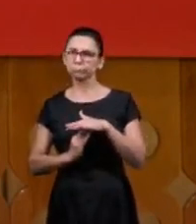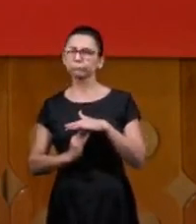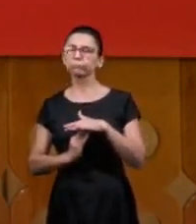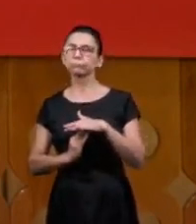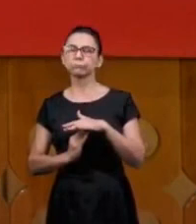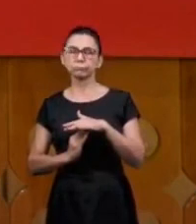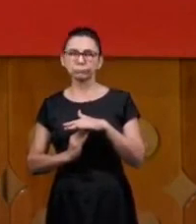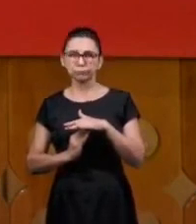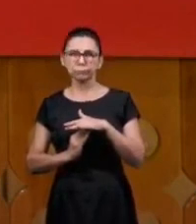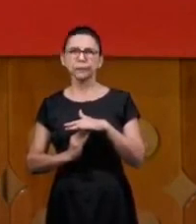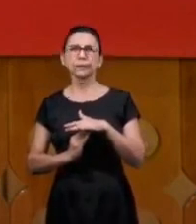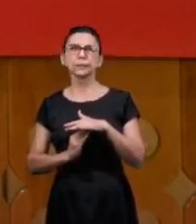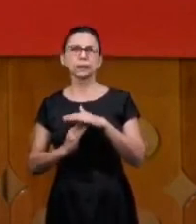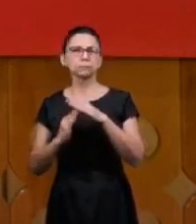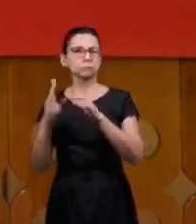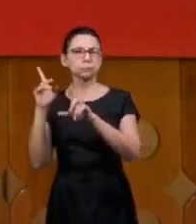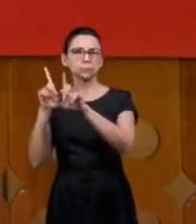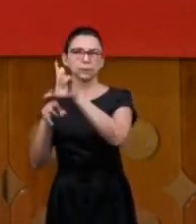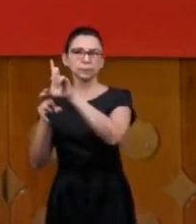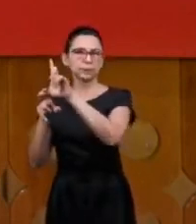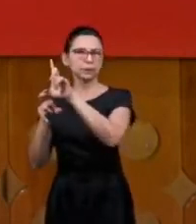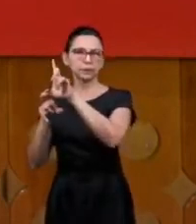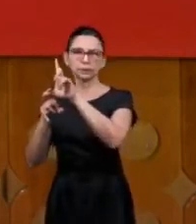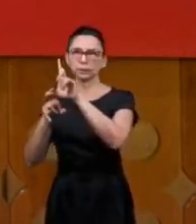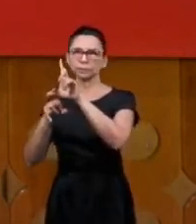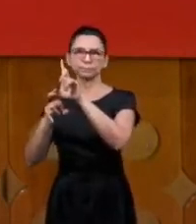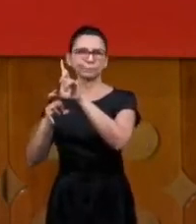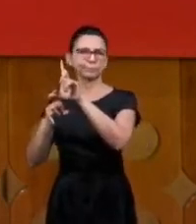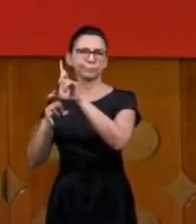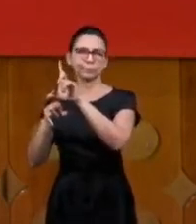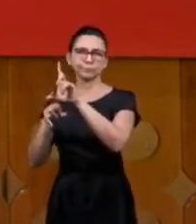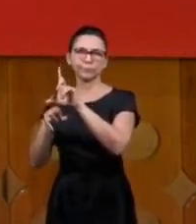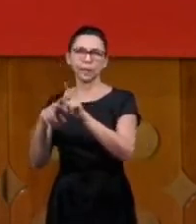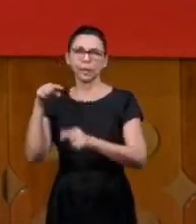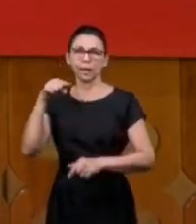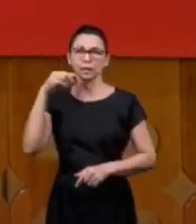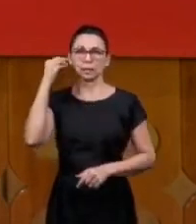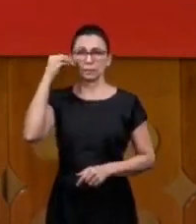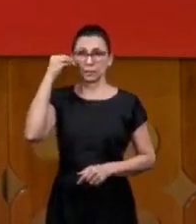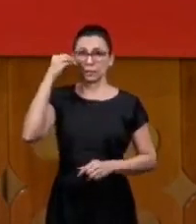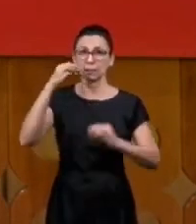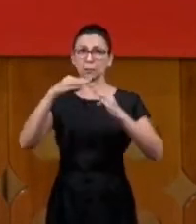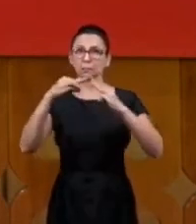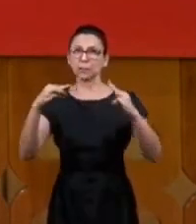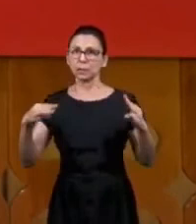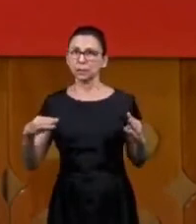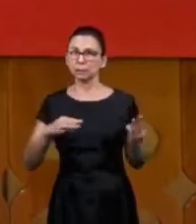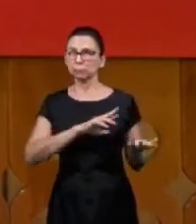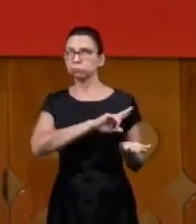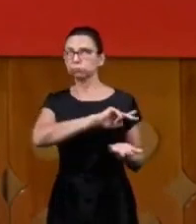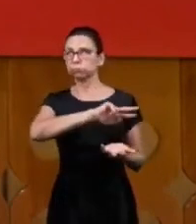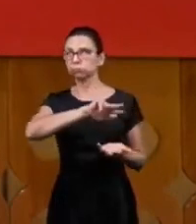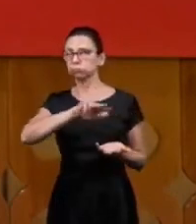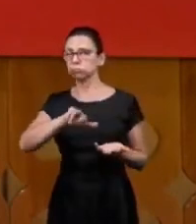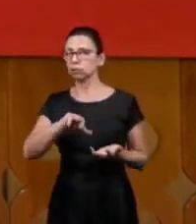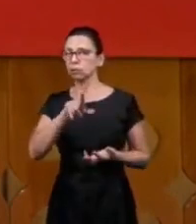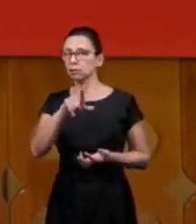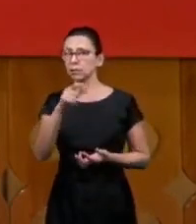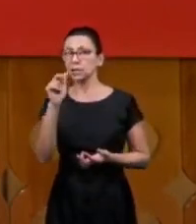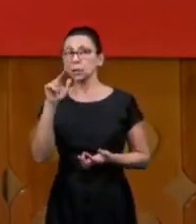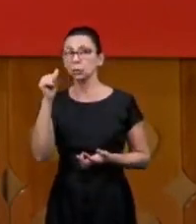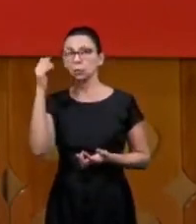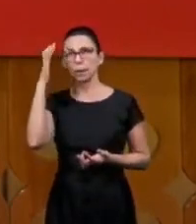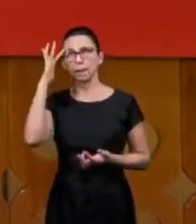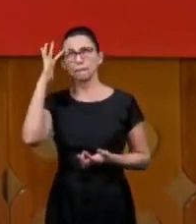profoundly limited the experiences at the manaim are so many that you can't